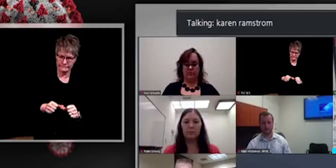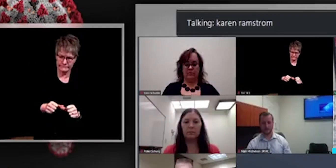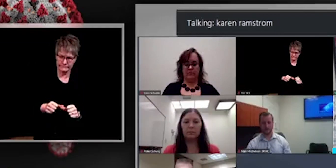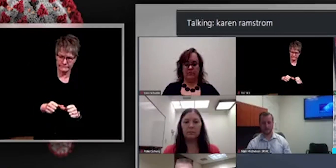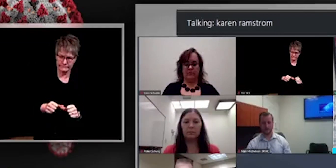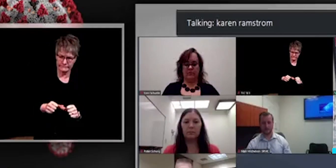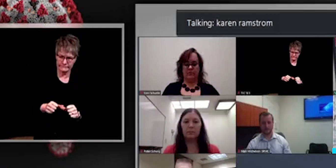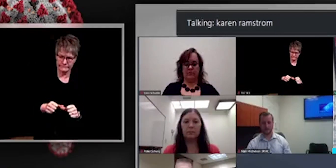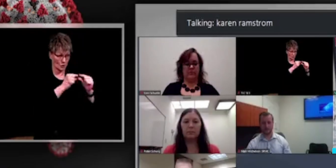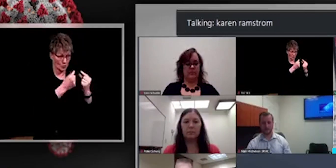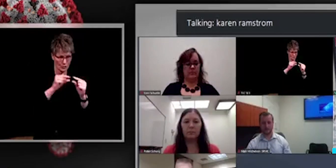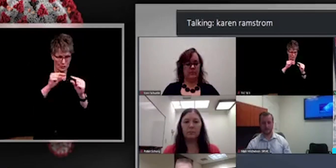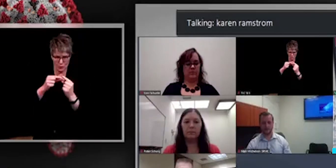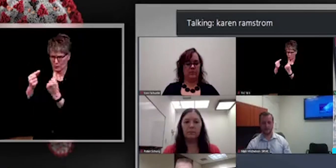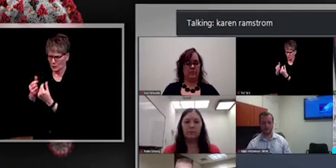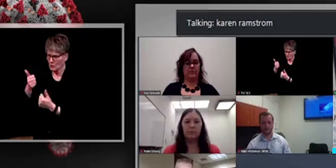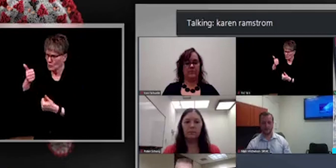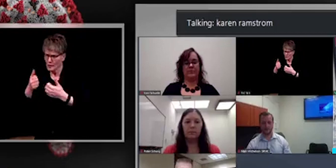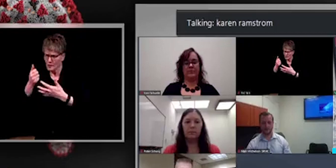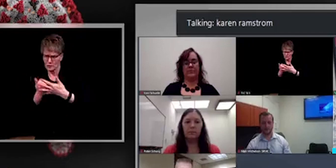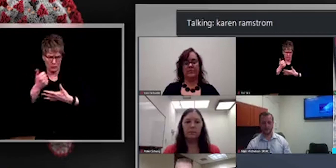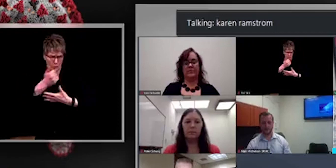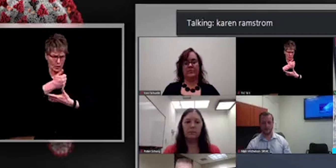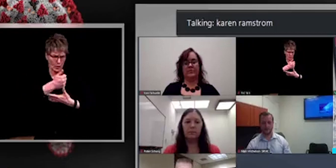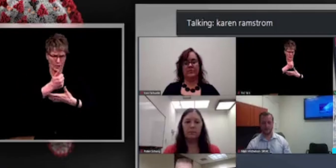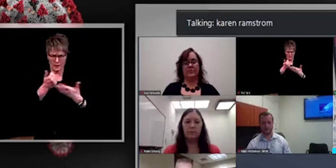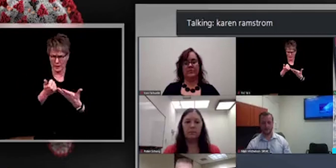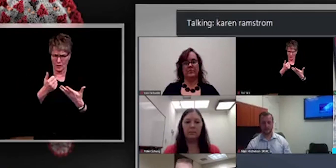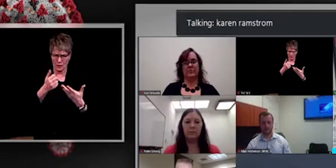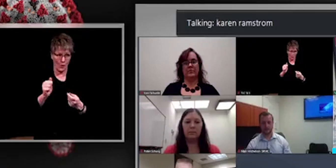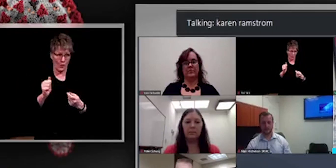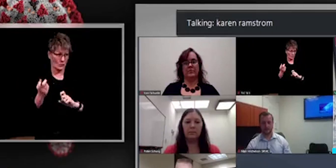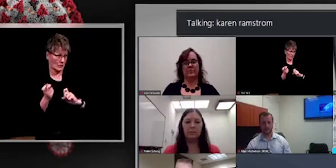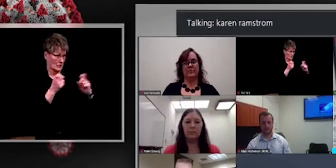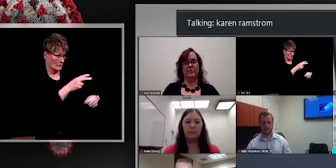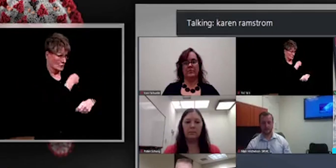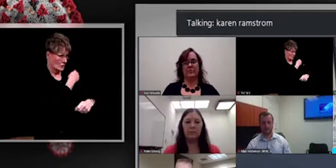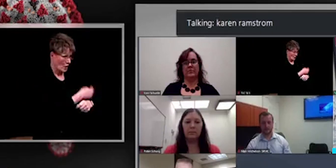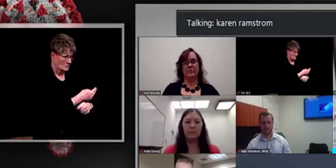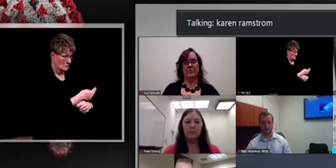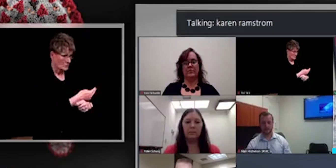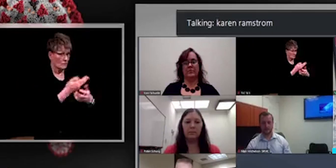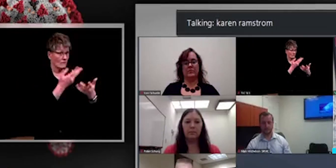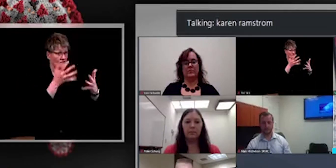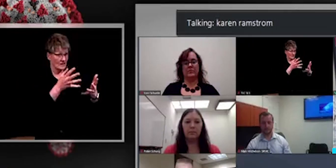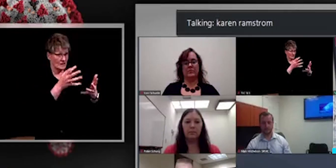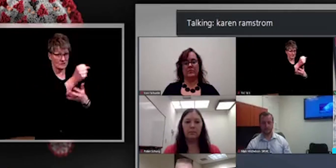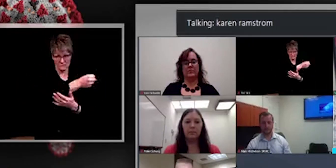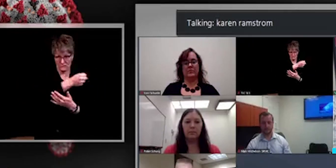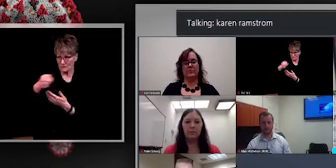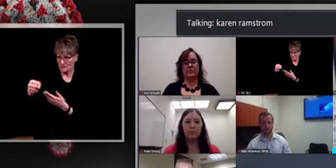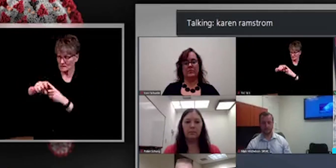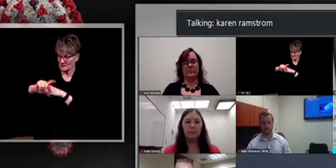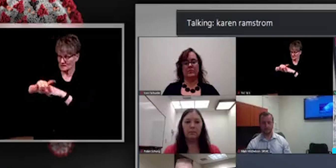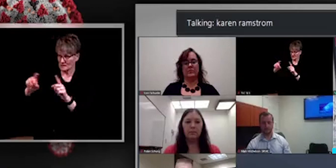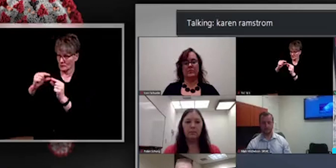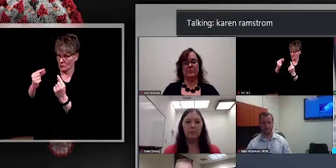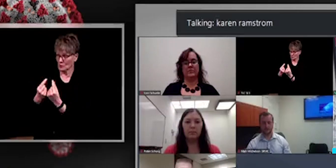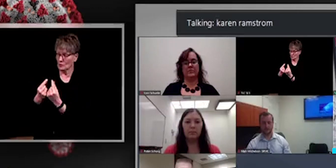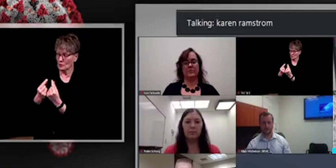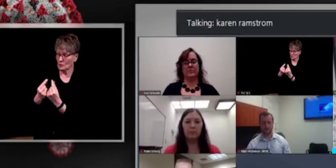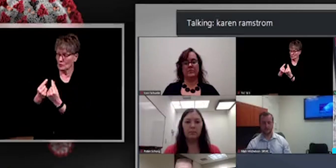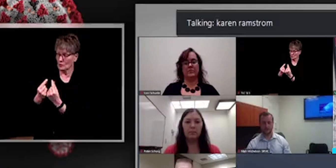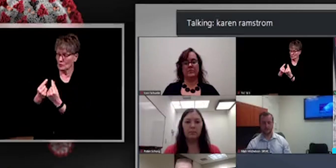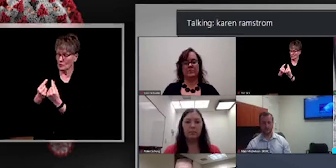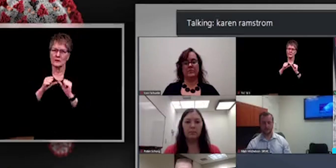they gone through and should we give another round of the hospitals or do we move on to other groups? And so it'll be an iterative process in communication with all of these